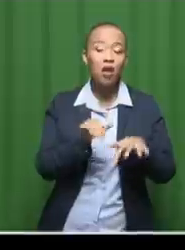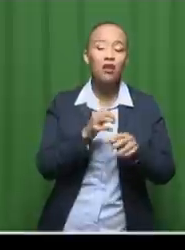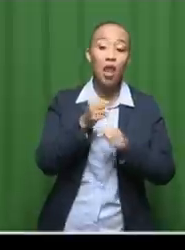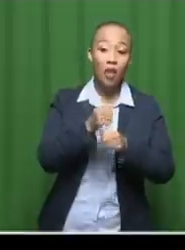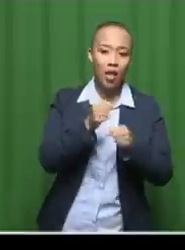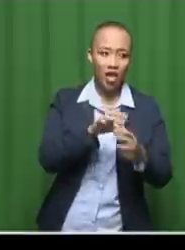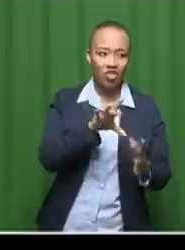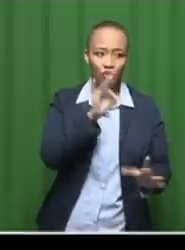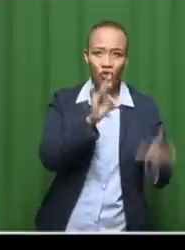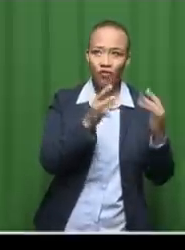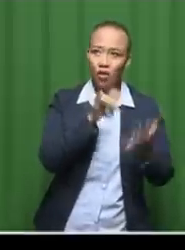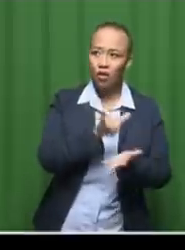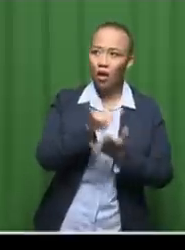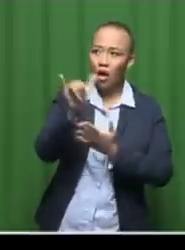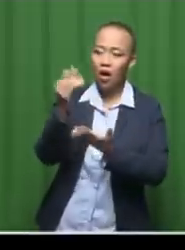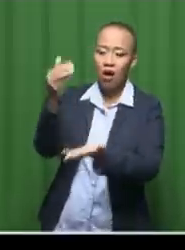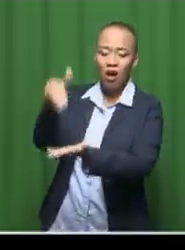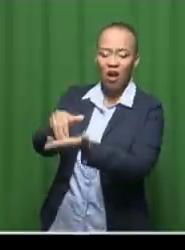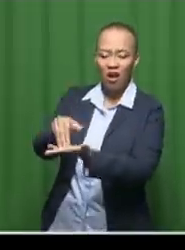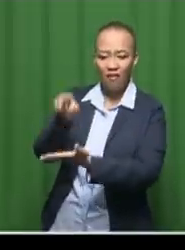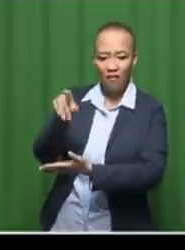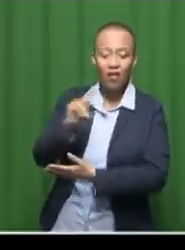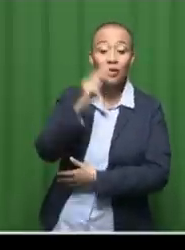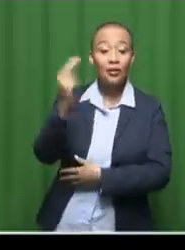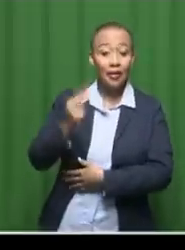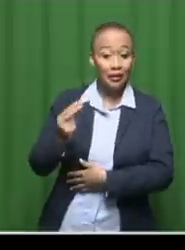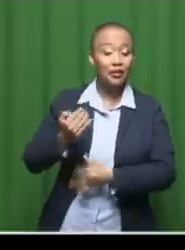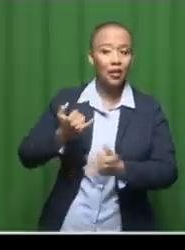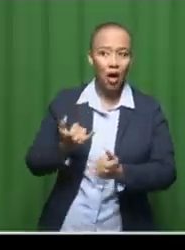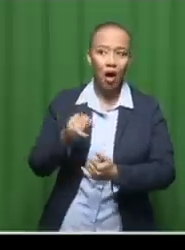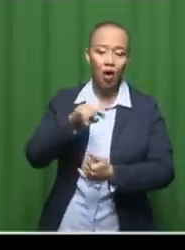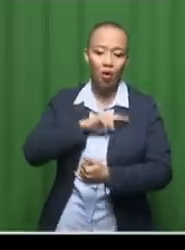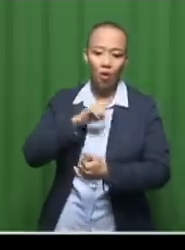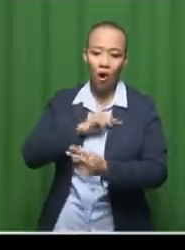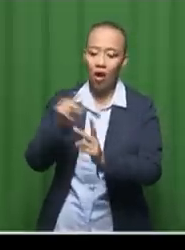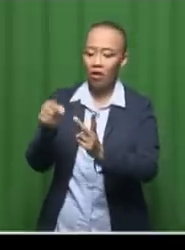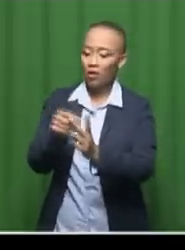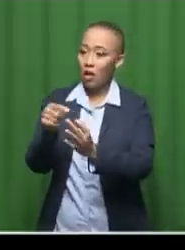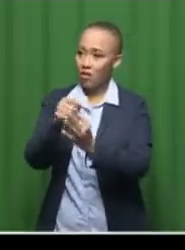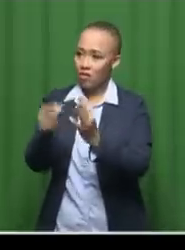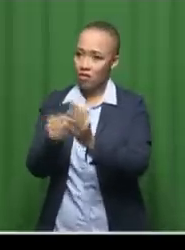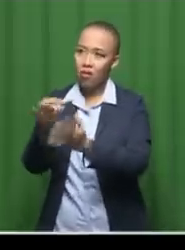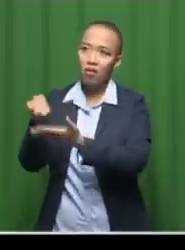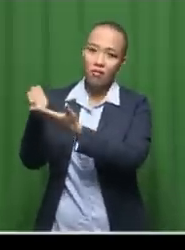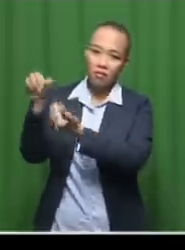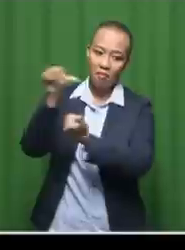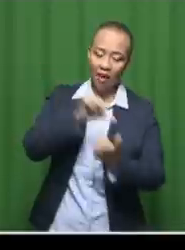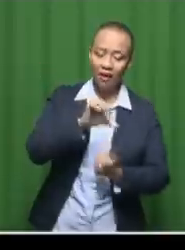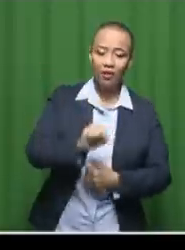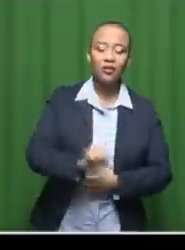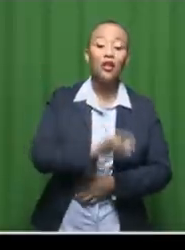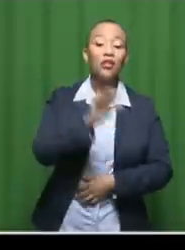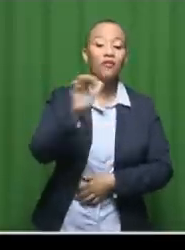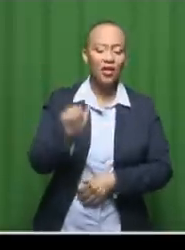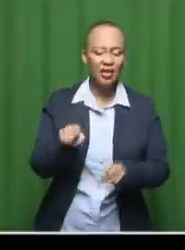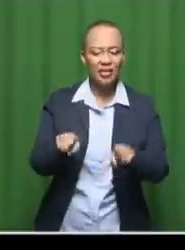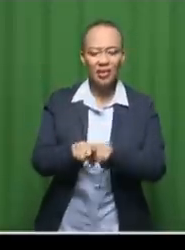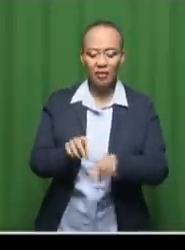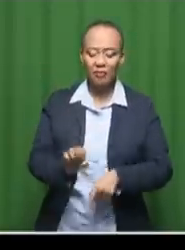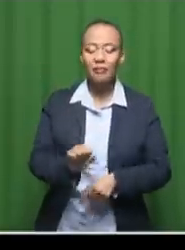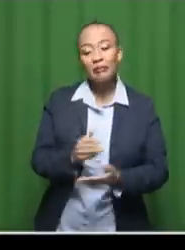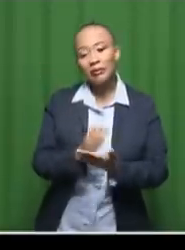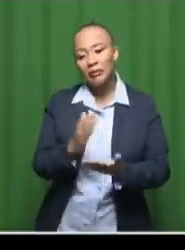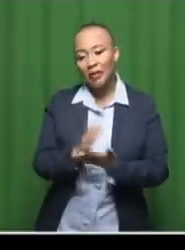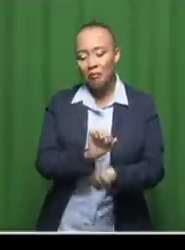in Tanzania. And as you would imagine, to bring back the fugitives and some arrests also being made here in South